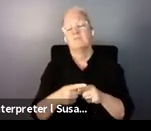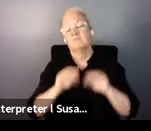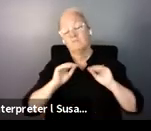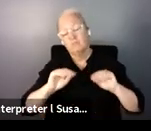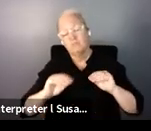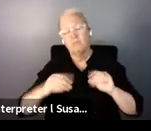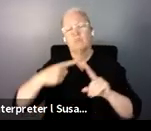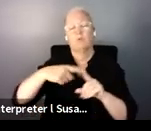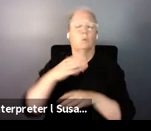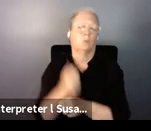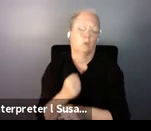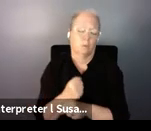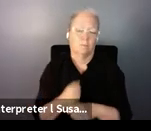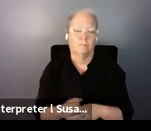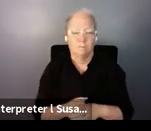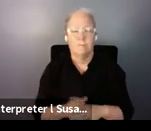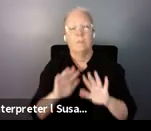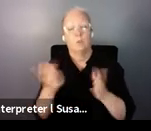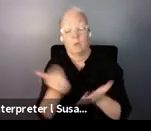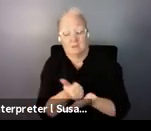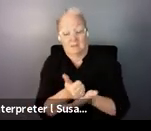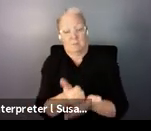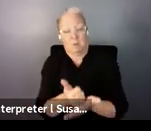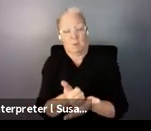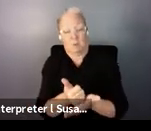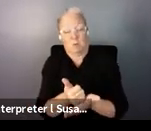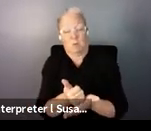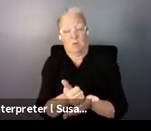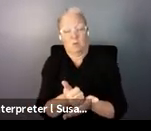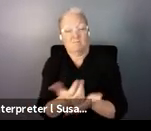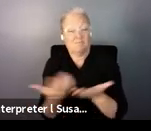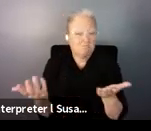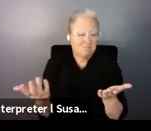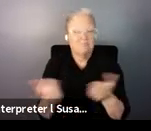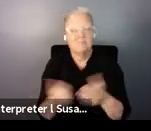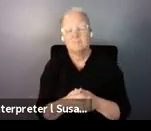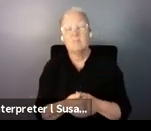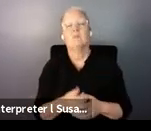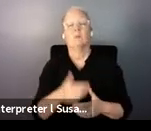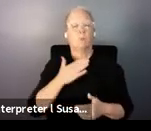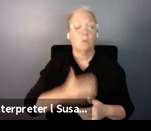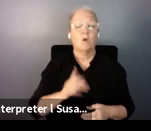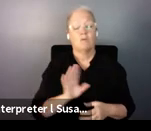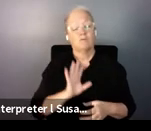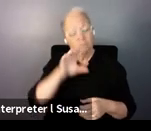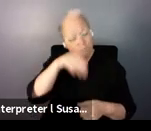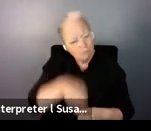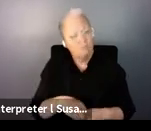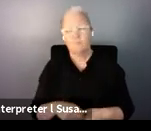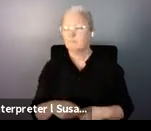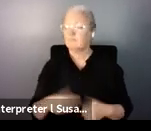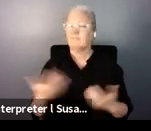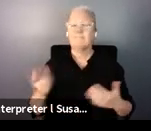And support services are critical to function and participate in the community across